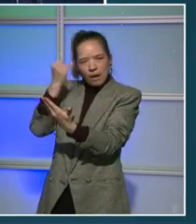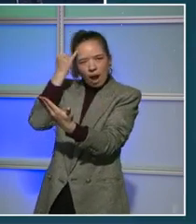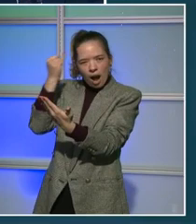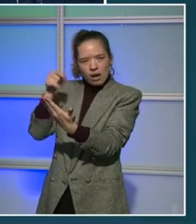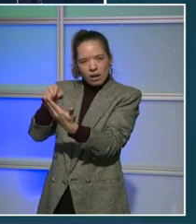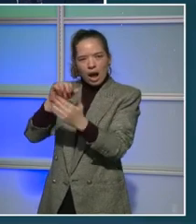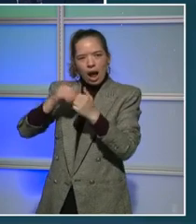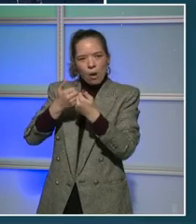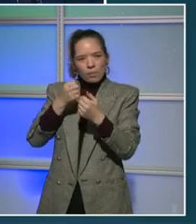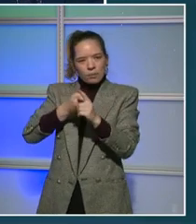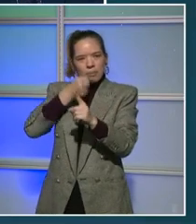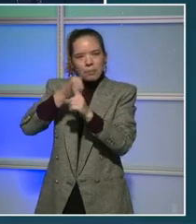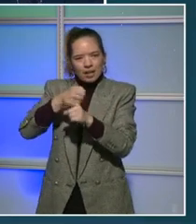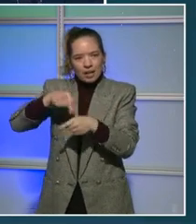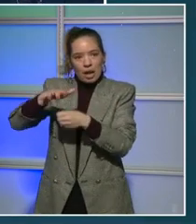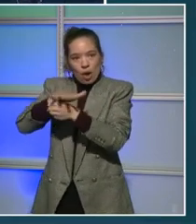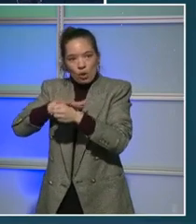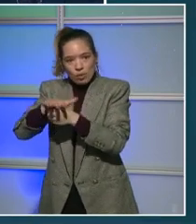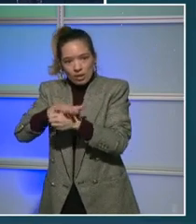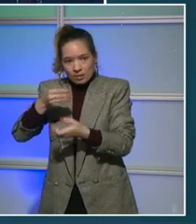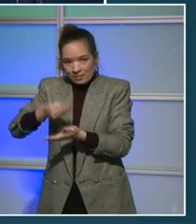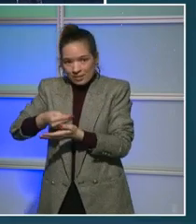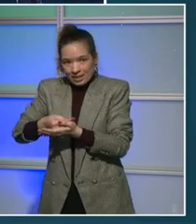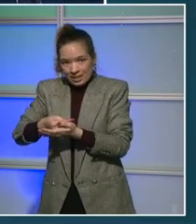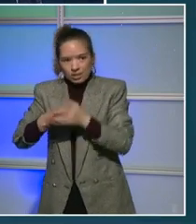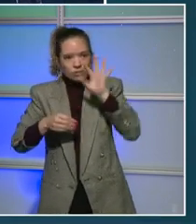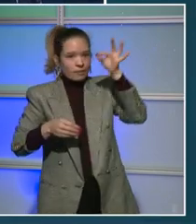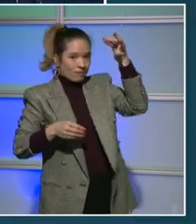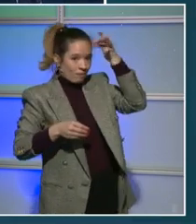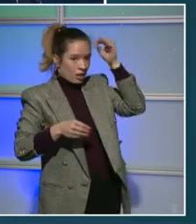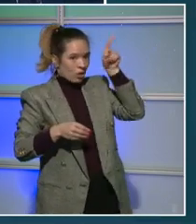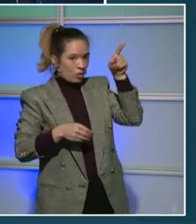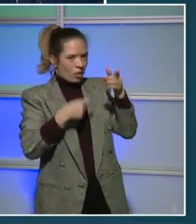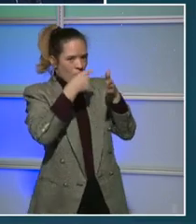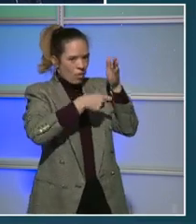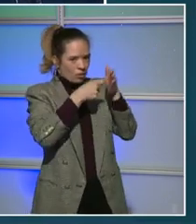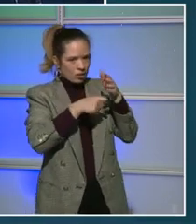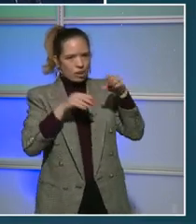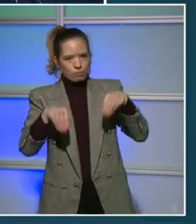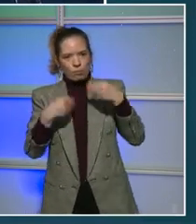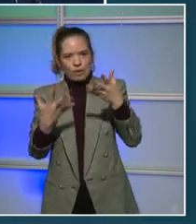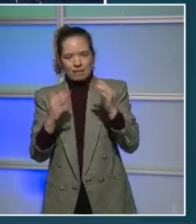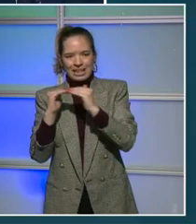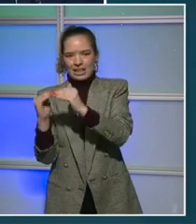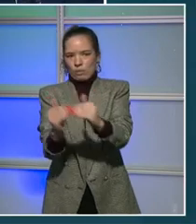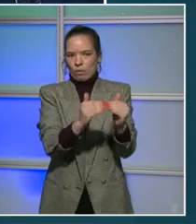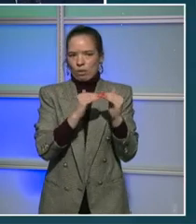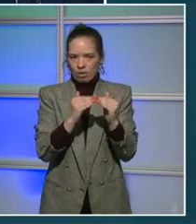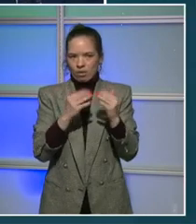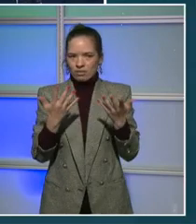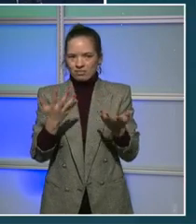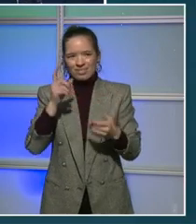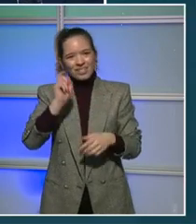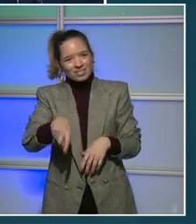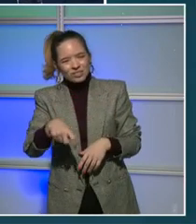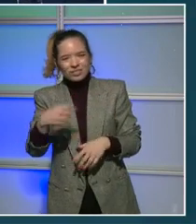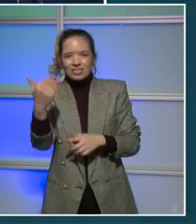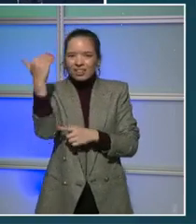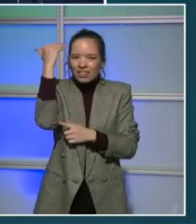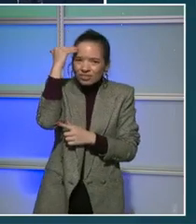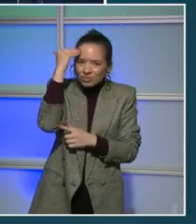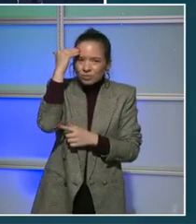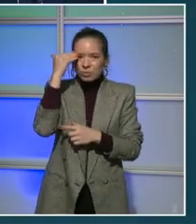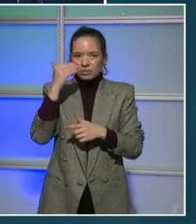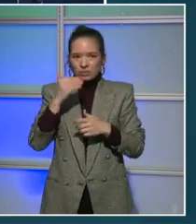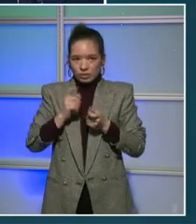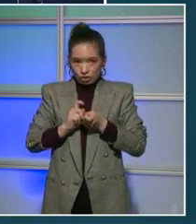district's local fund and our federal costs. We have to be very cognizant of any change that we make in wage